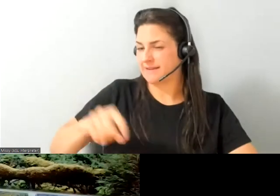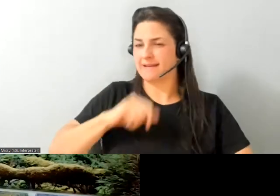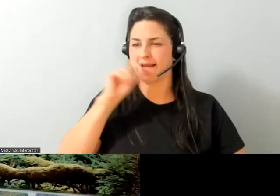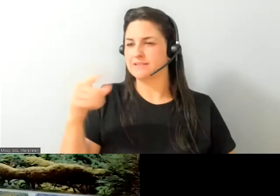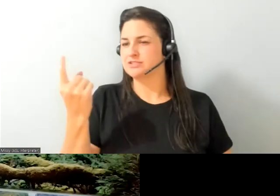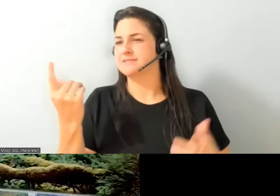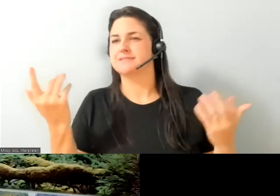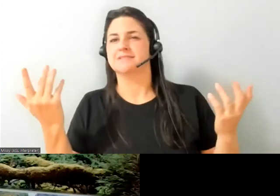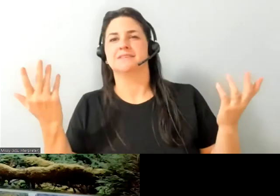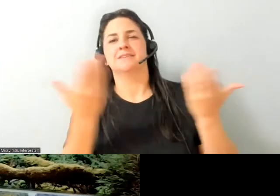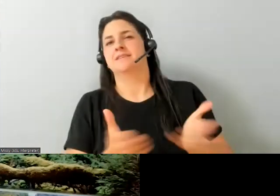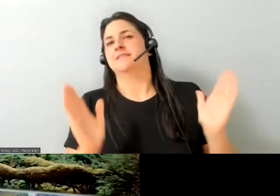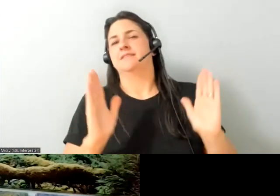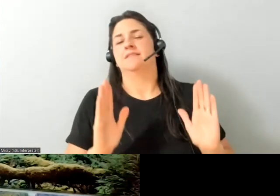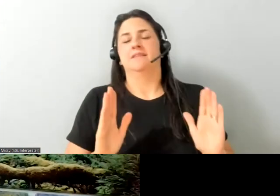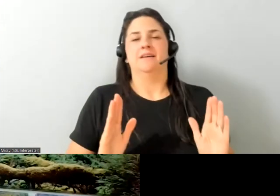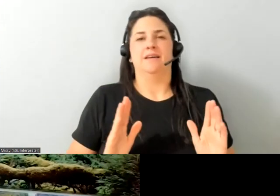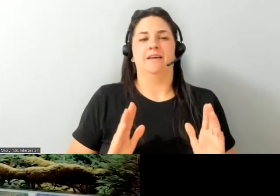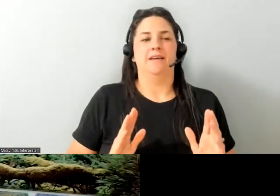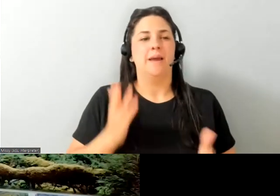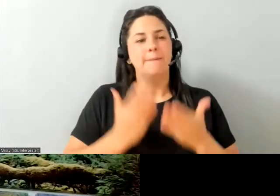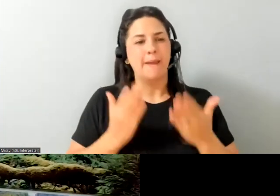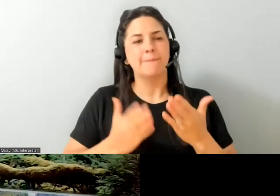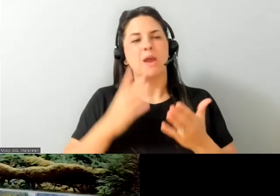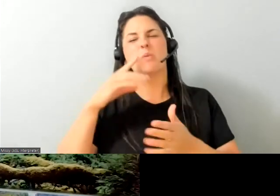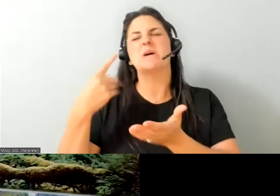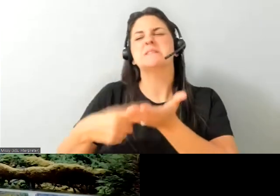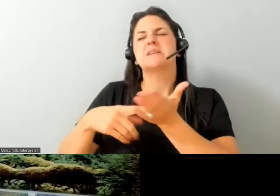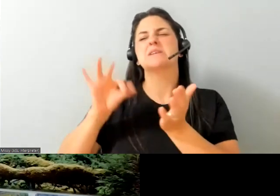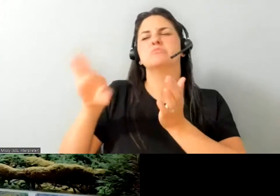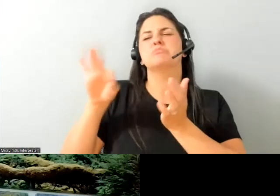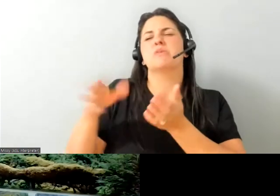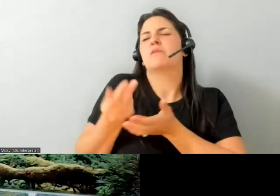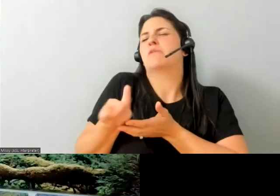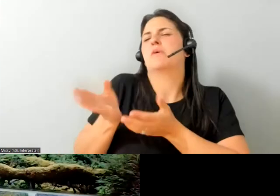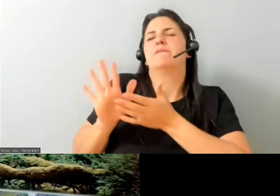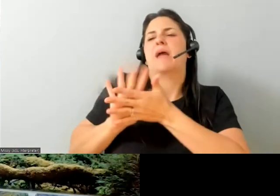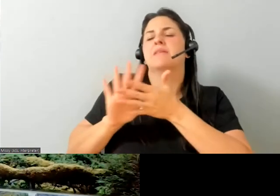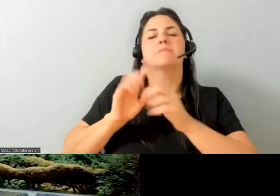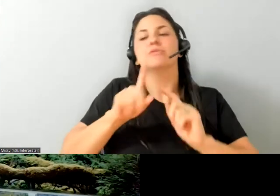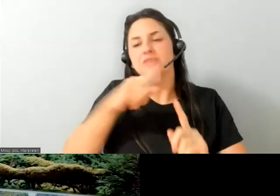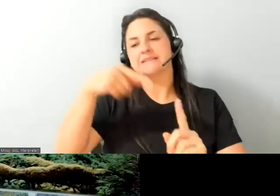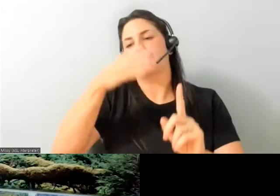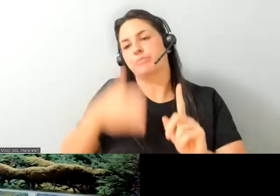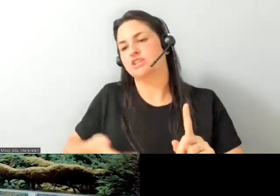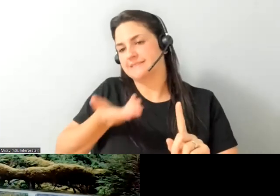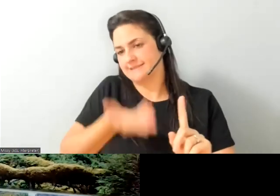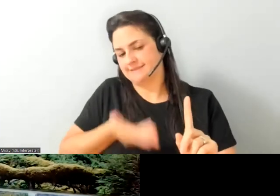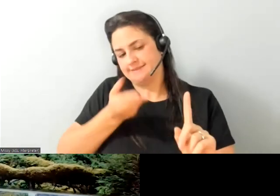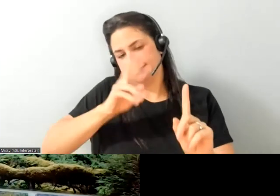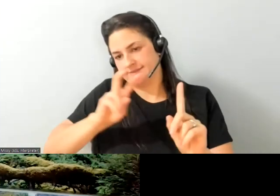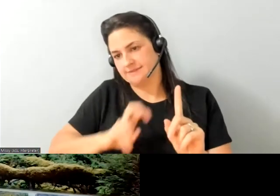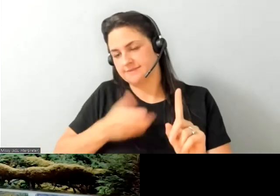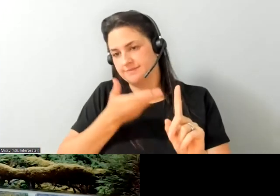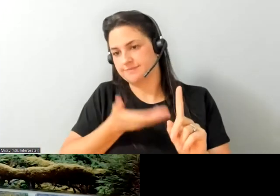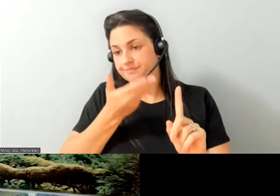statistics about this population we might reference those vaguely in a presentation but it's really about the person and then to your point that you just asked